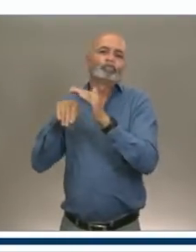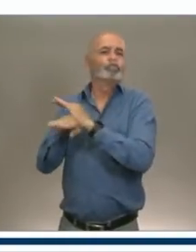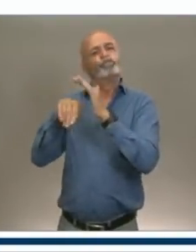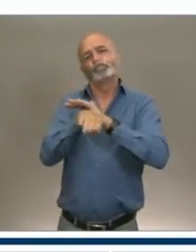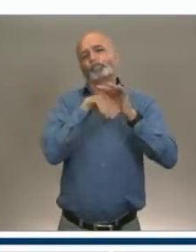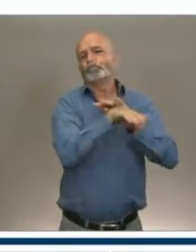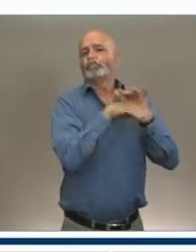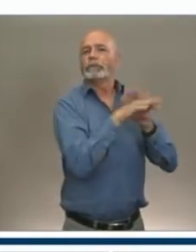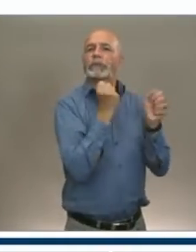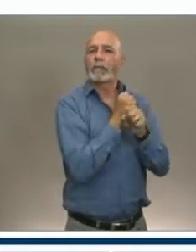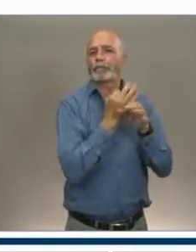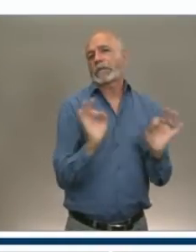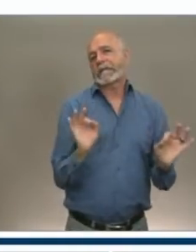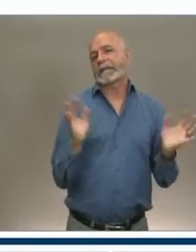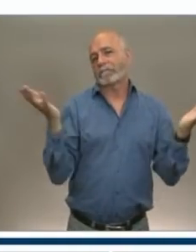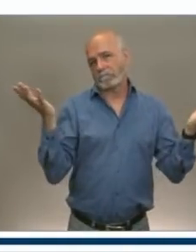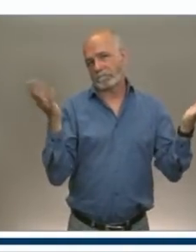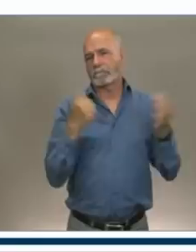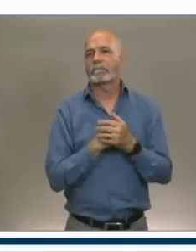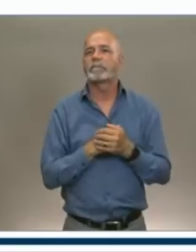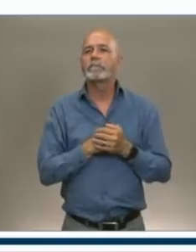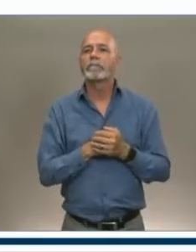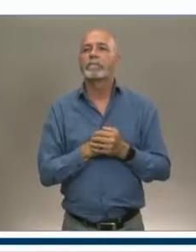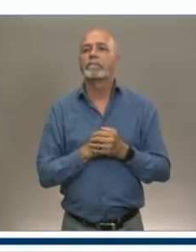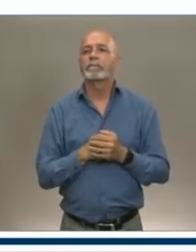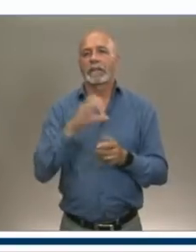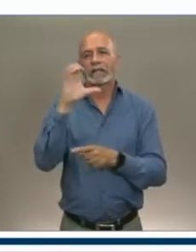So the next question goes to Jean LaRouche from CBC.